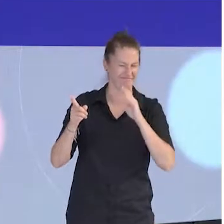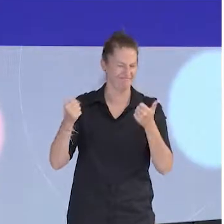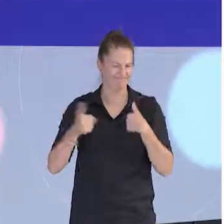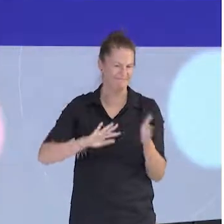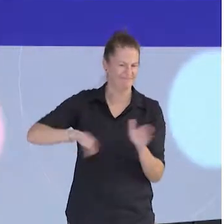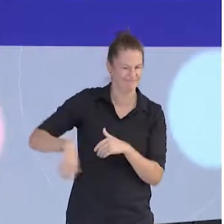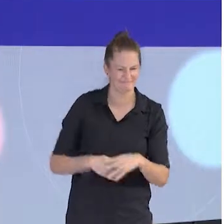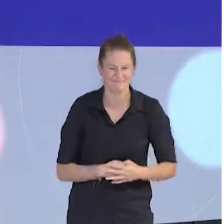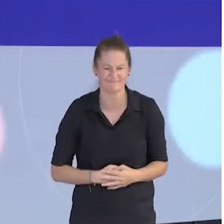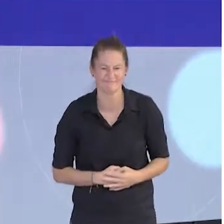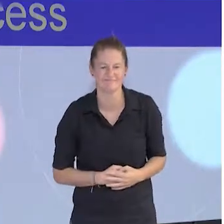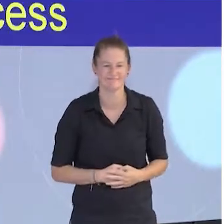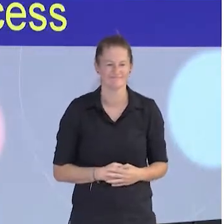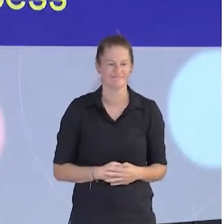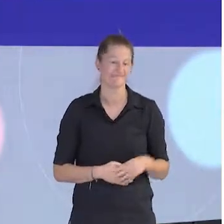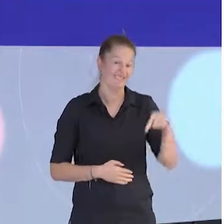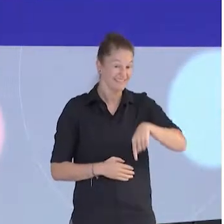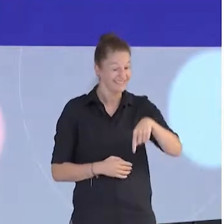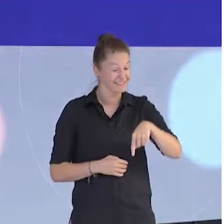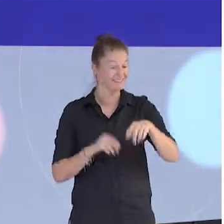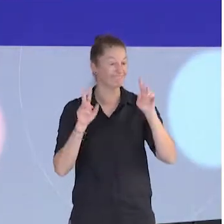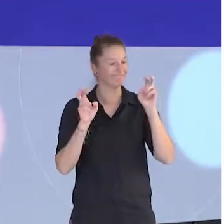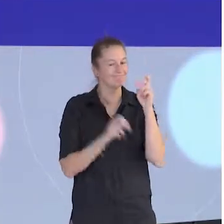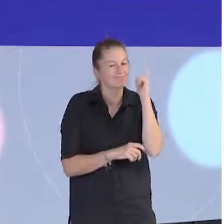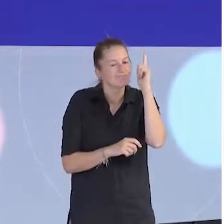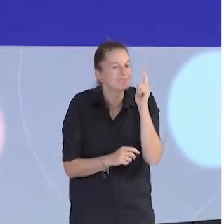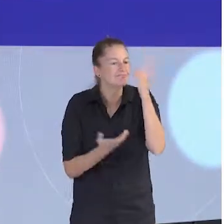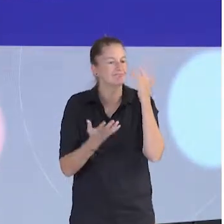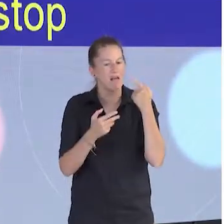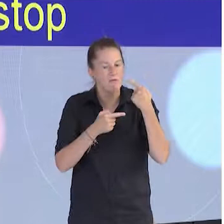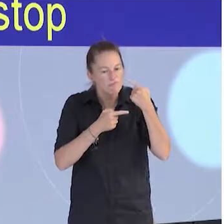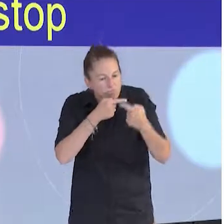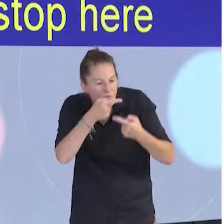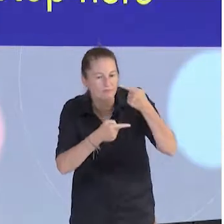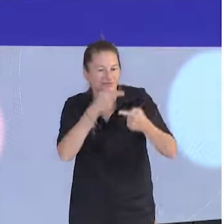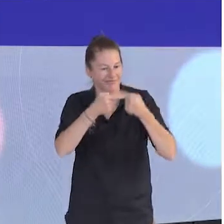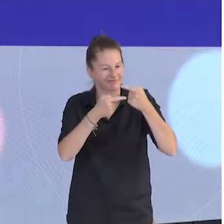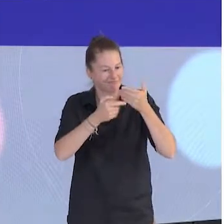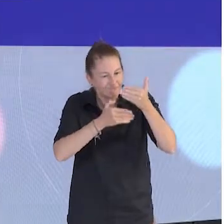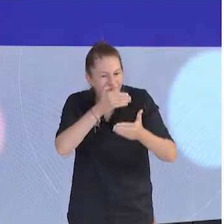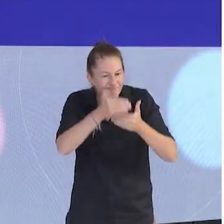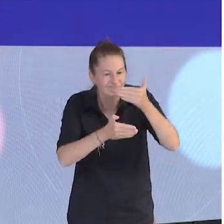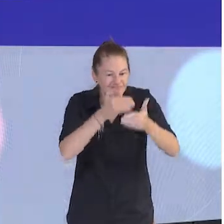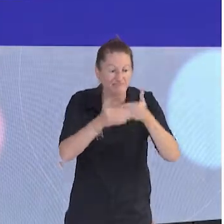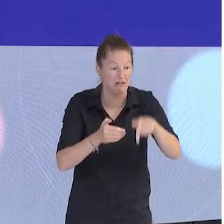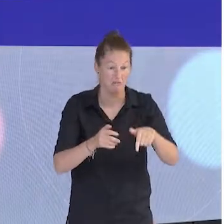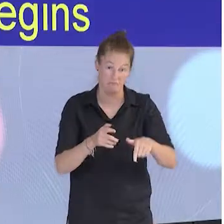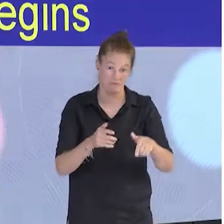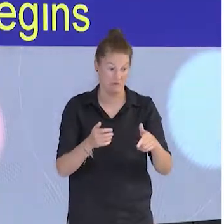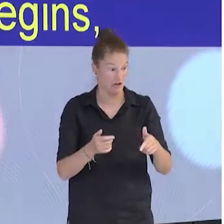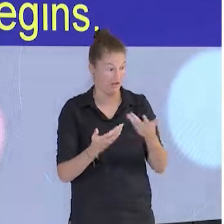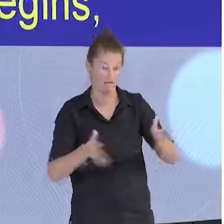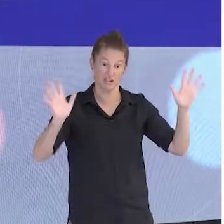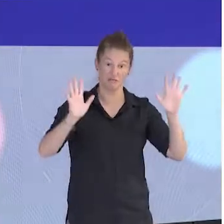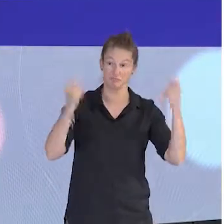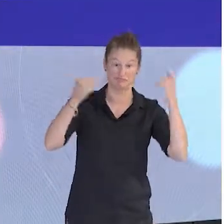and the work doesn't stop here now, but it really only begins. It starts. And